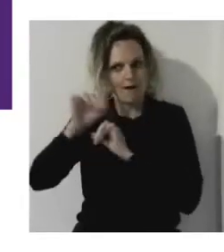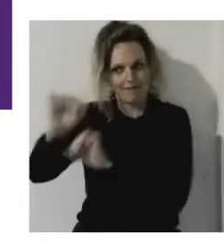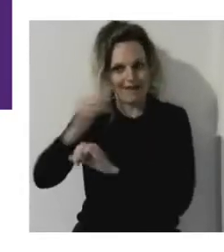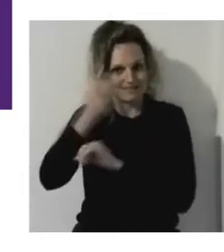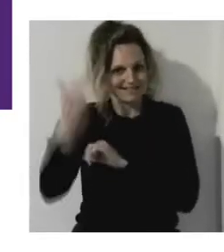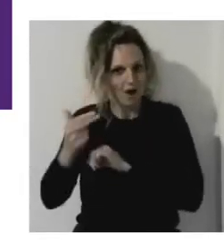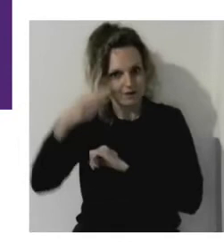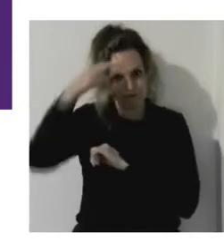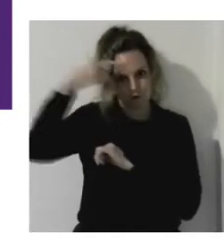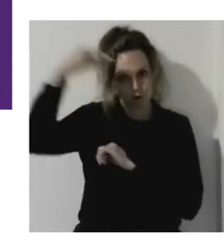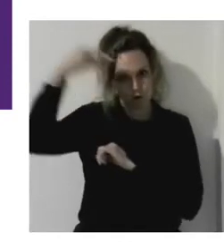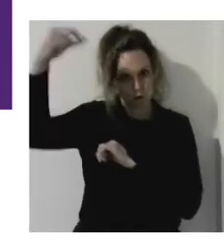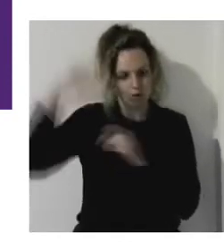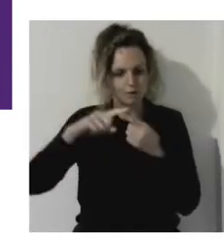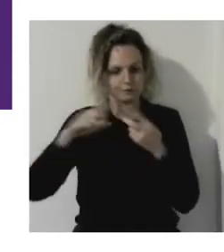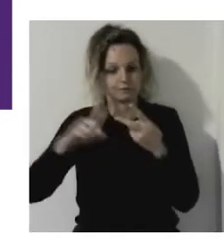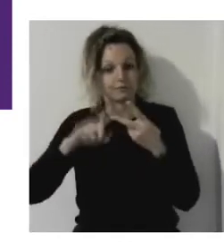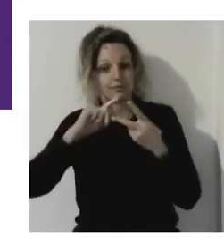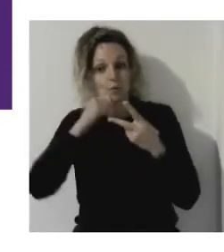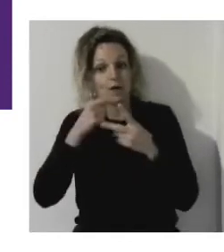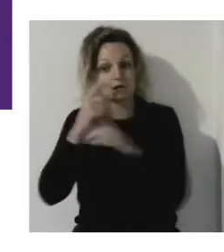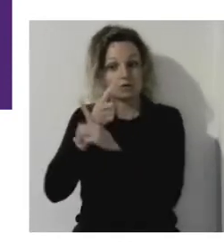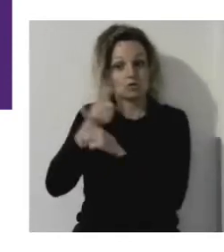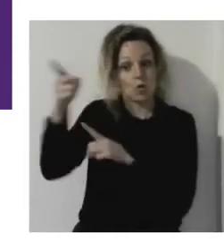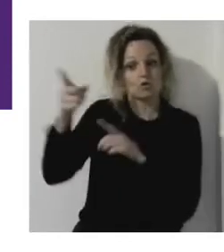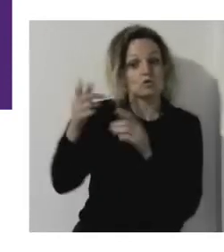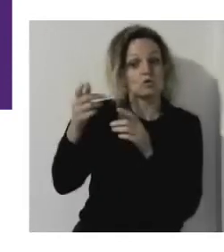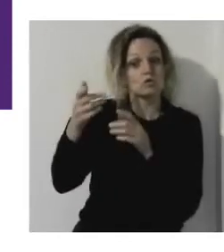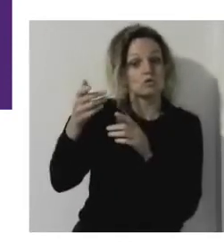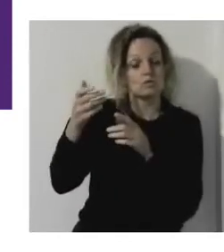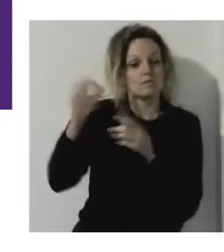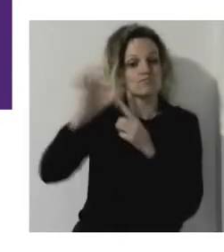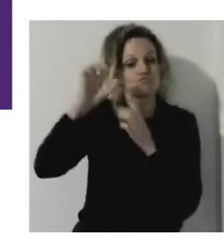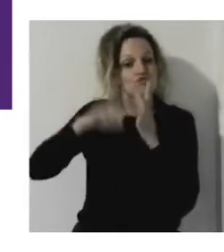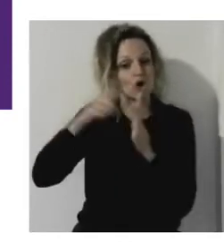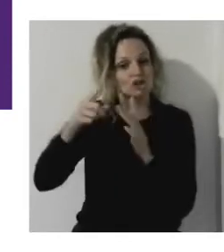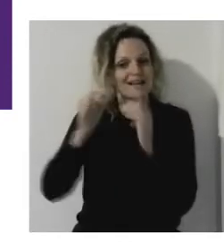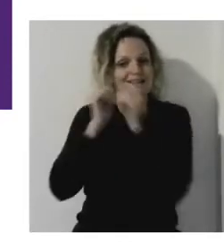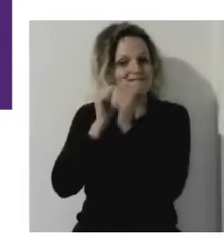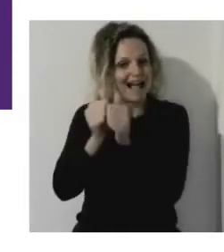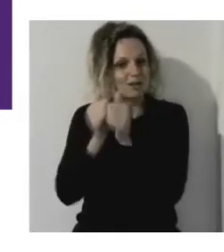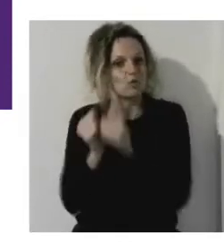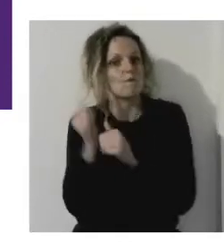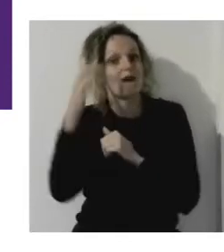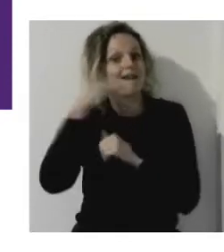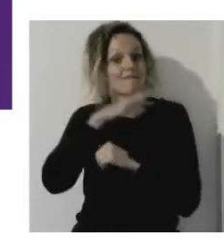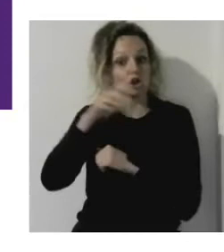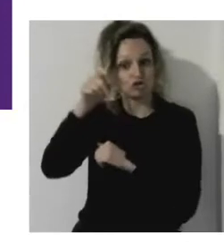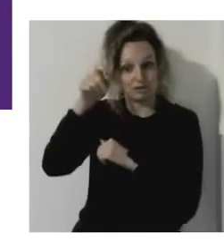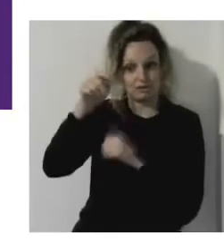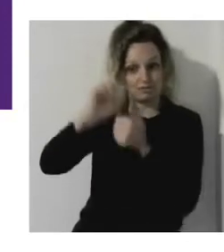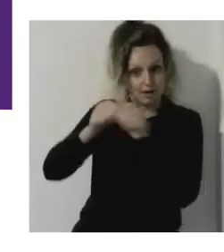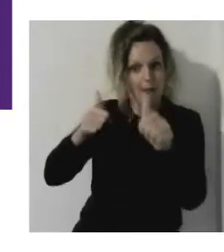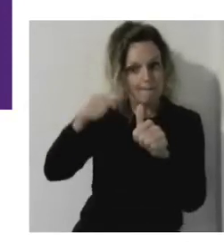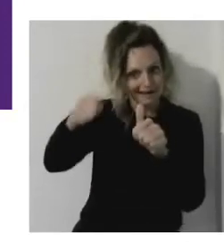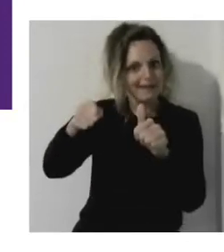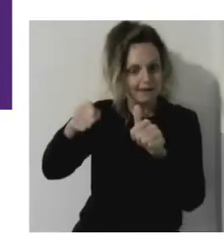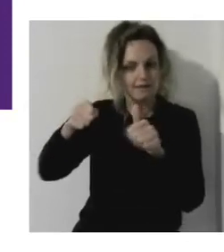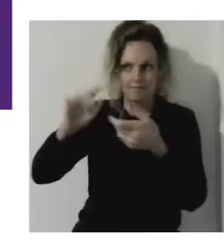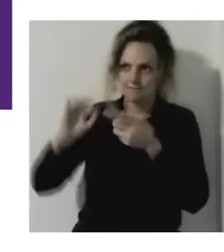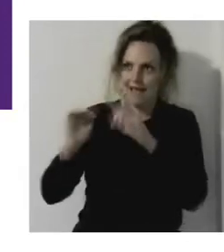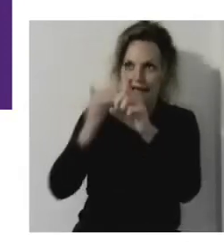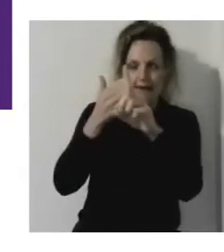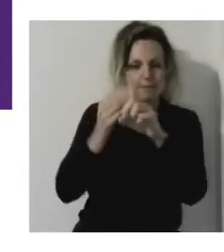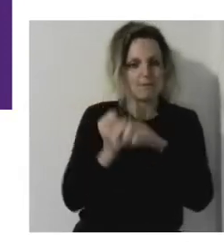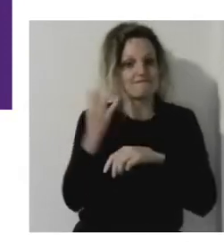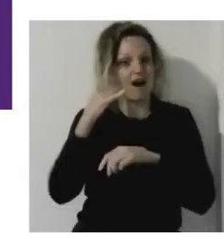their initial announcement. For those of you who heard from Caroline Casey this morning about hitting the 500 and moving on. We're going to be finding out a lot more about what they're actually doing